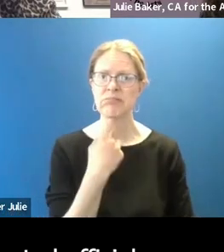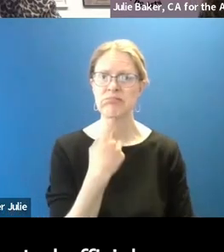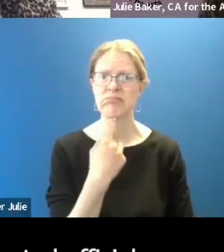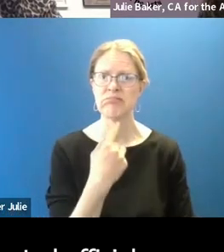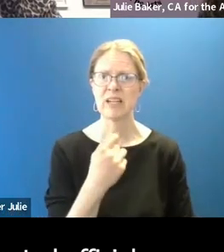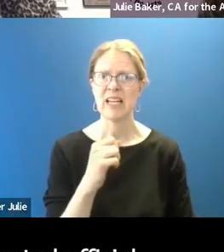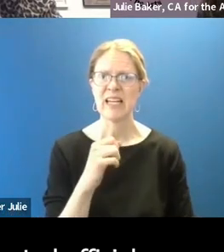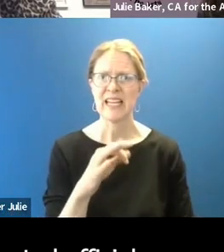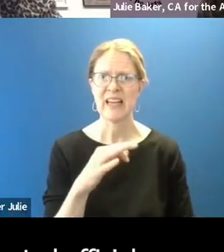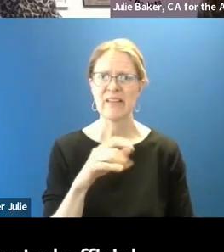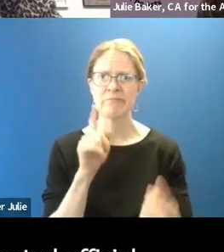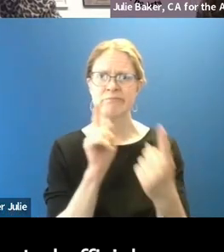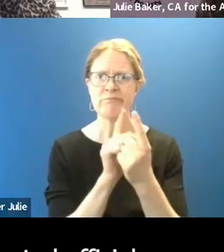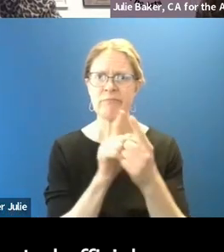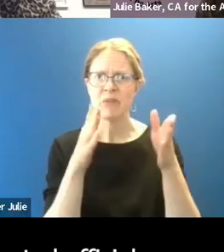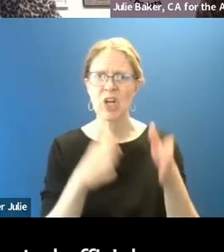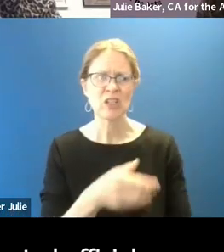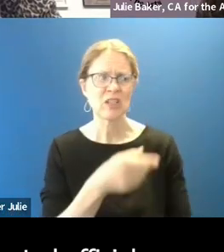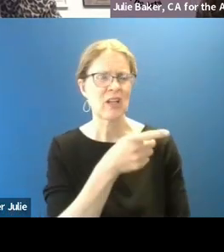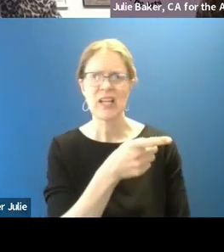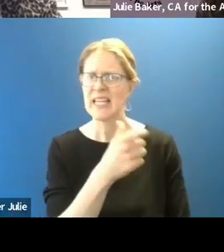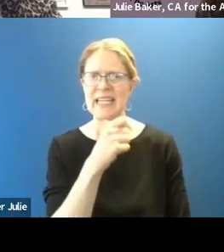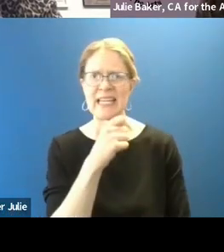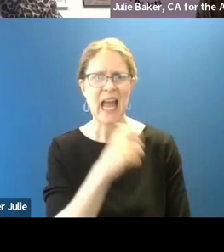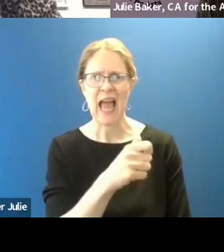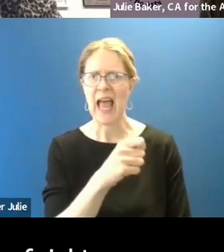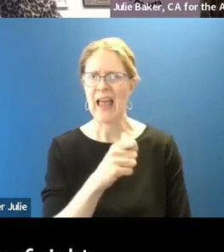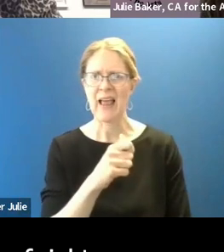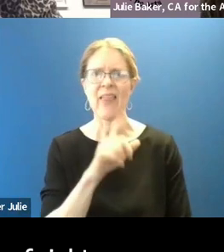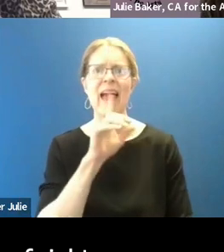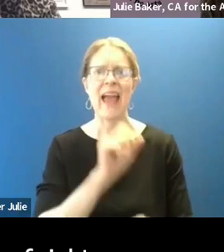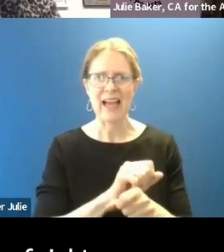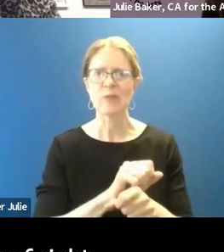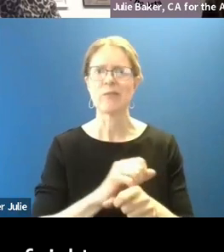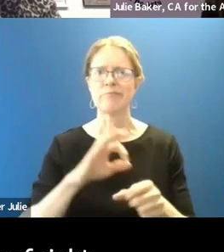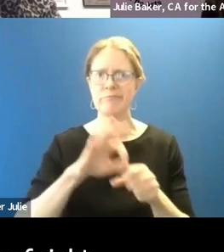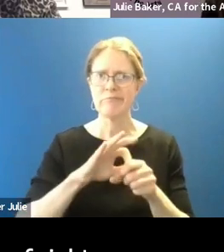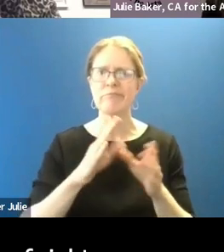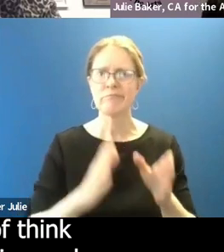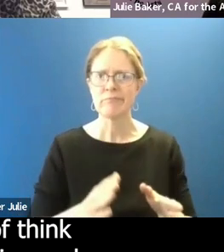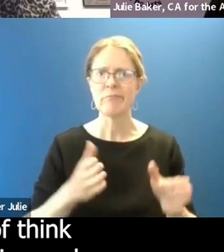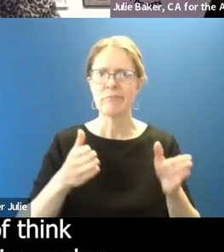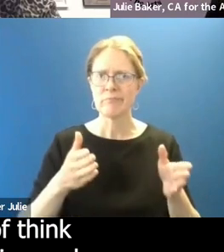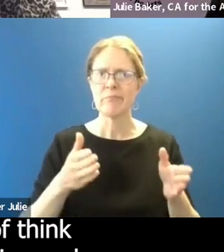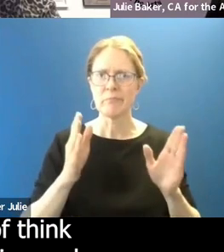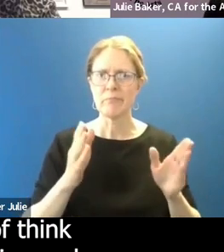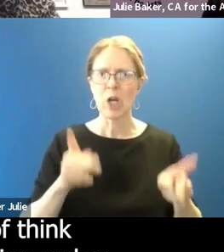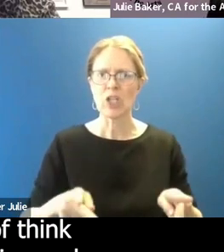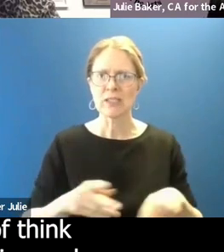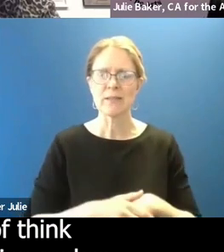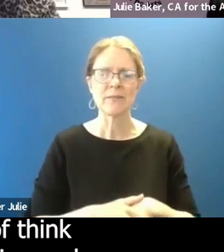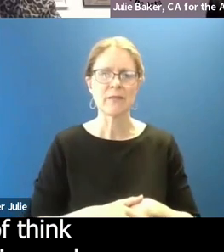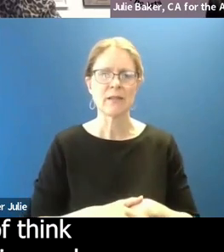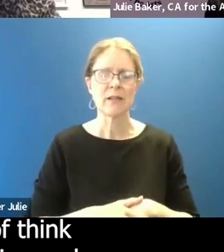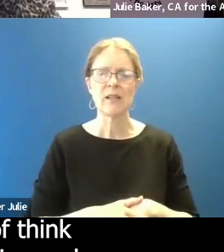and it was with not the elected official. And I think that's a sort of right where we all sort of think